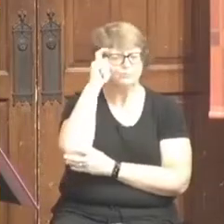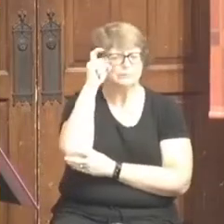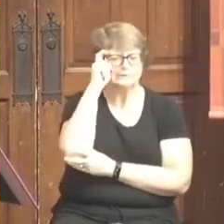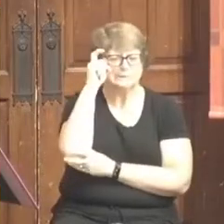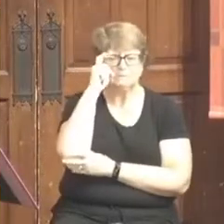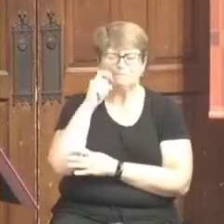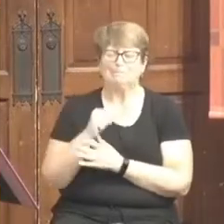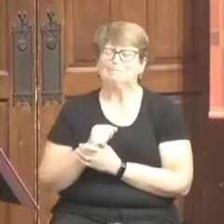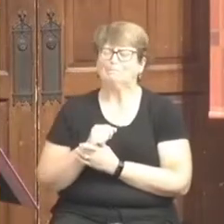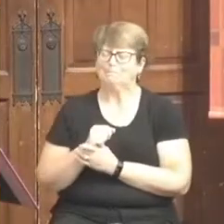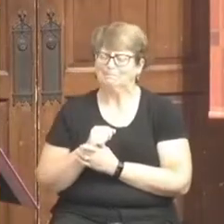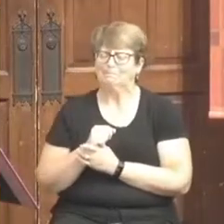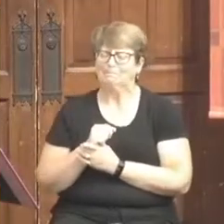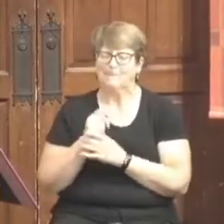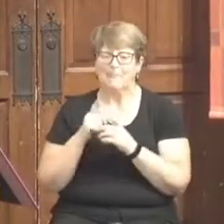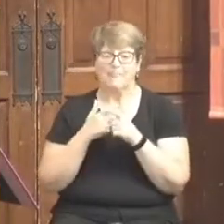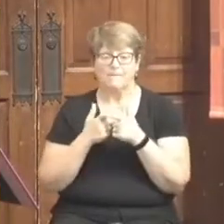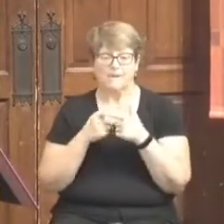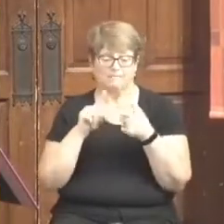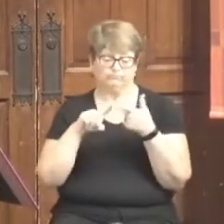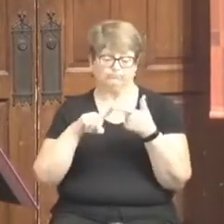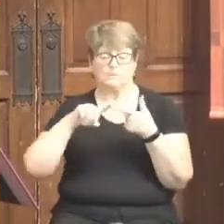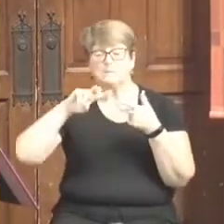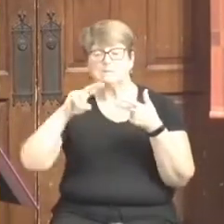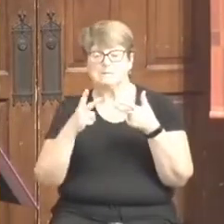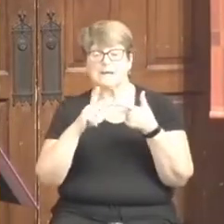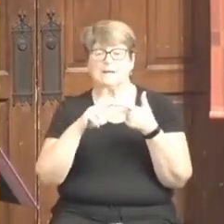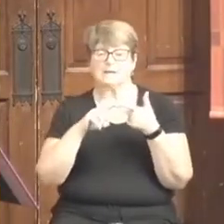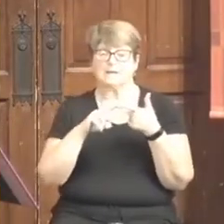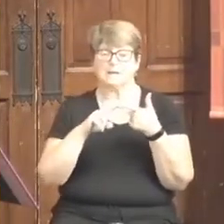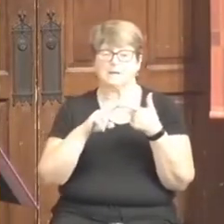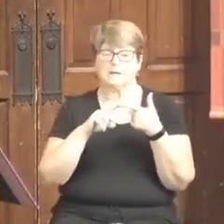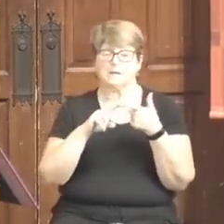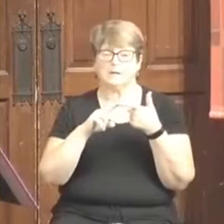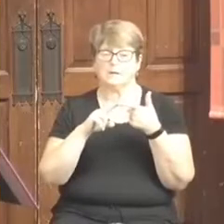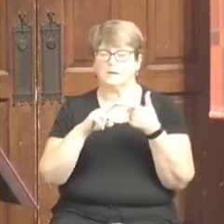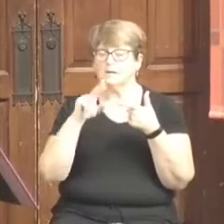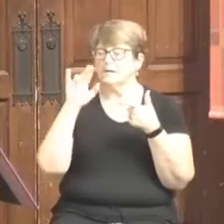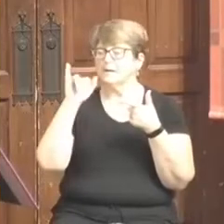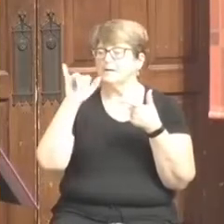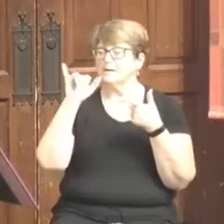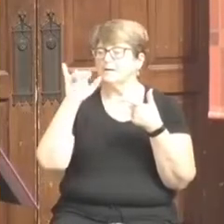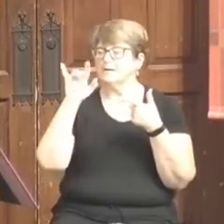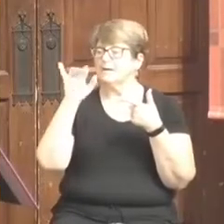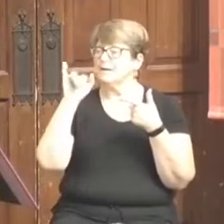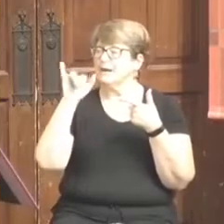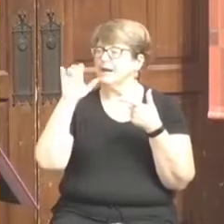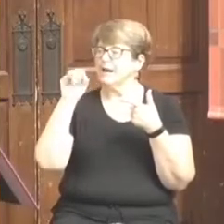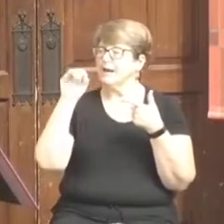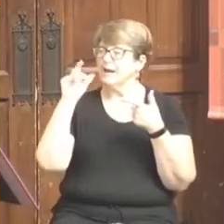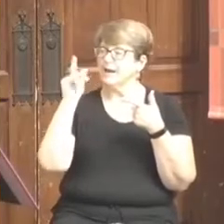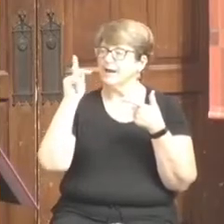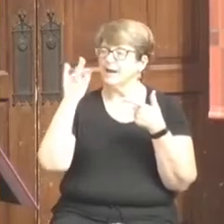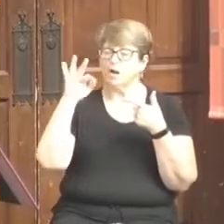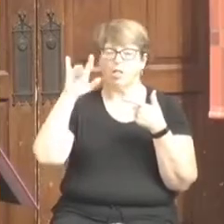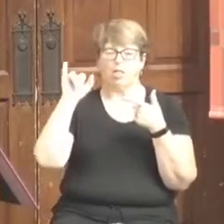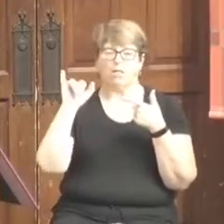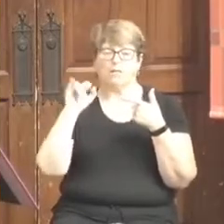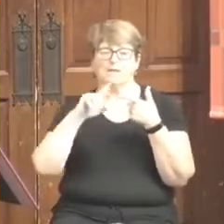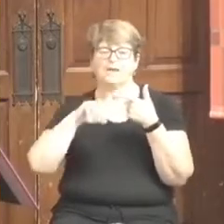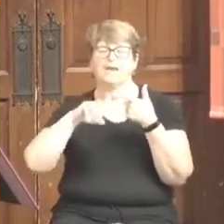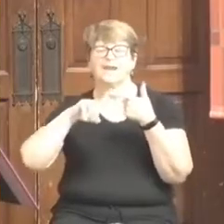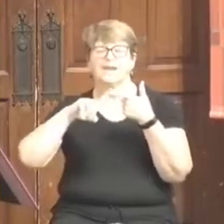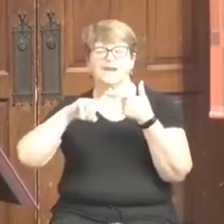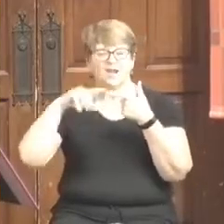And then after Bishop Matthews was Bishop Yackel. And Bishop Yackel, he